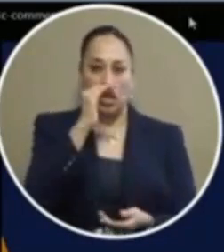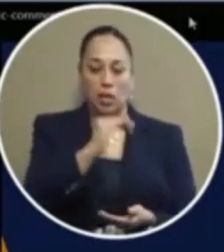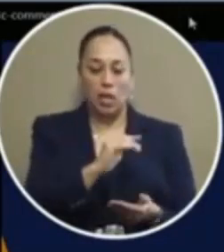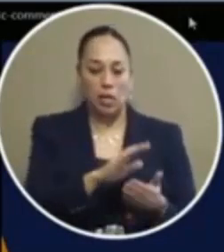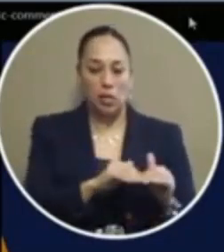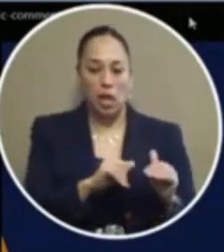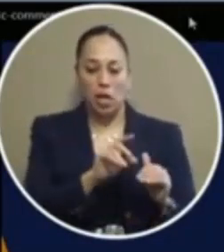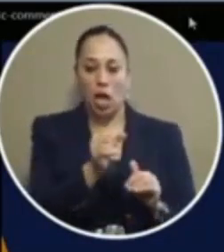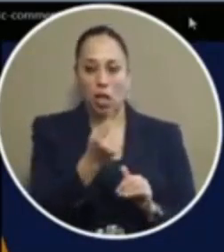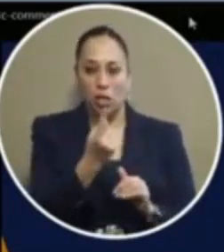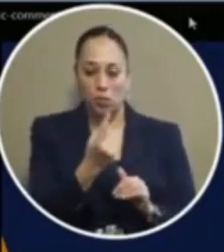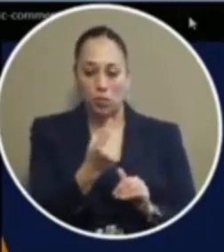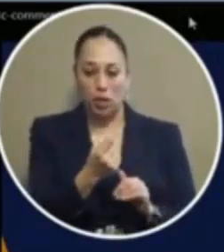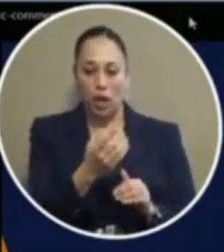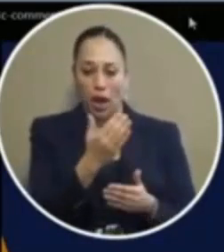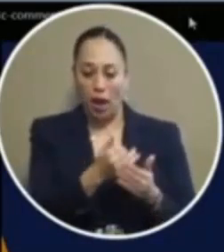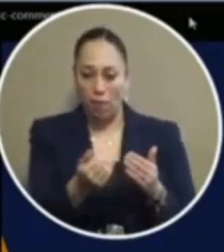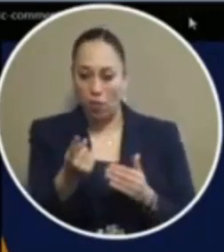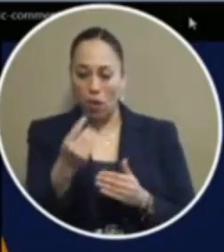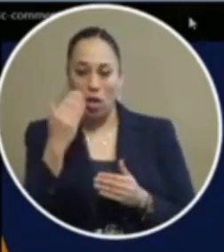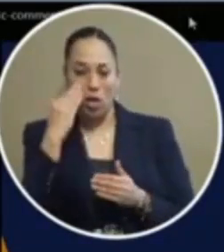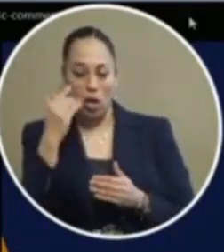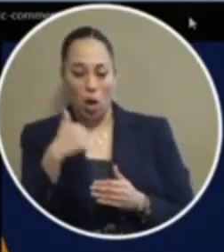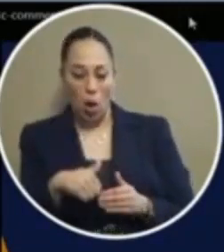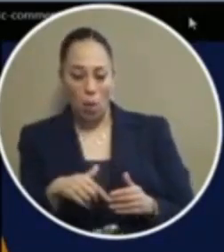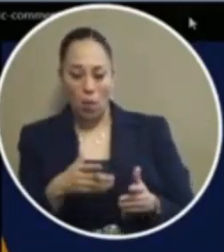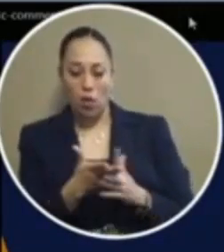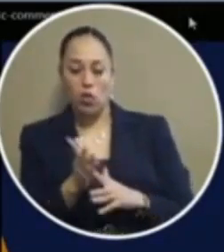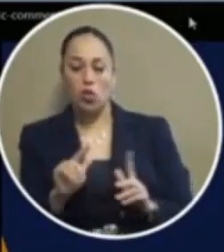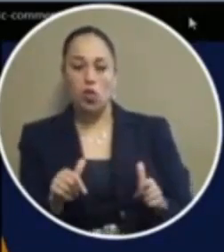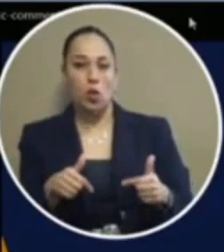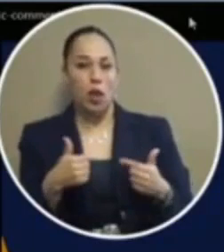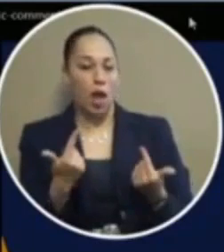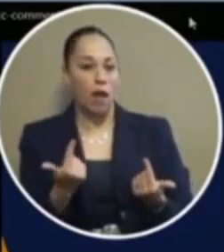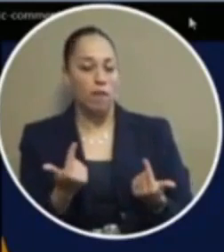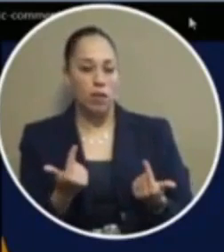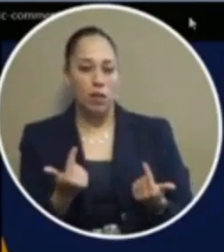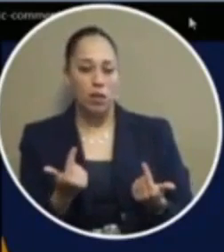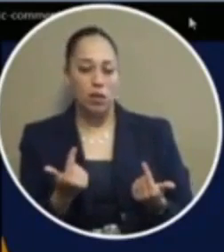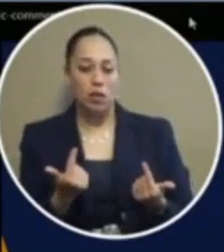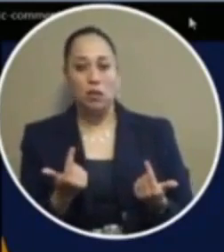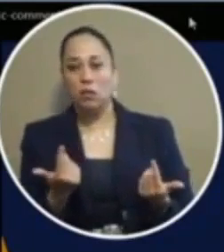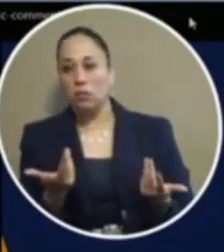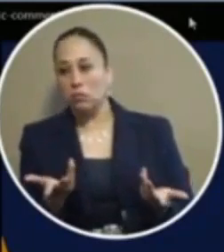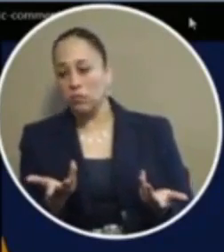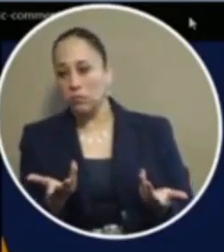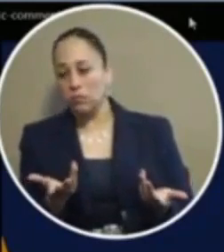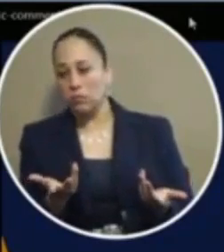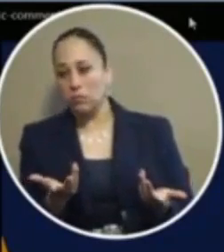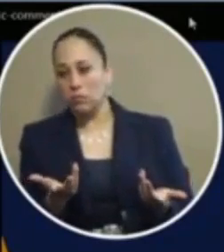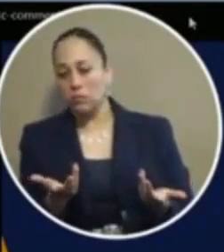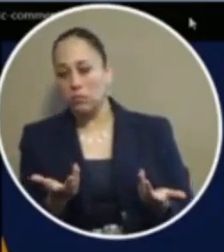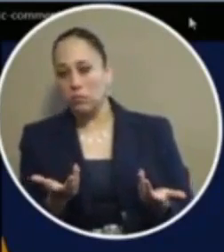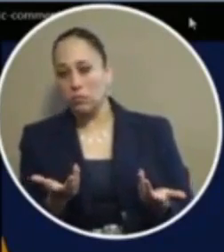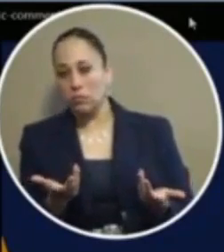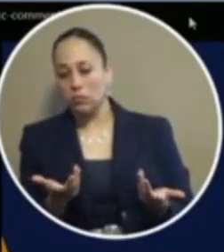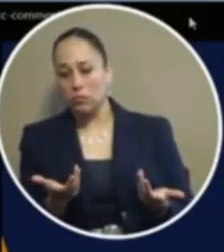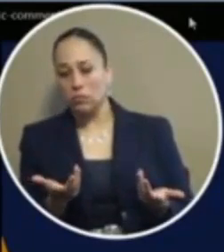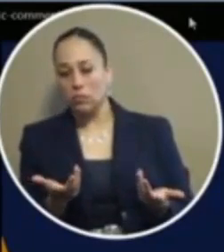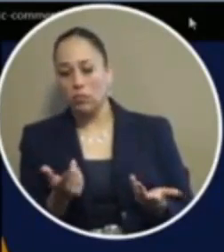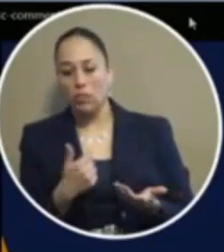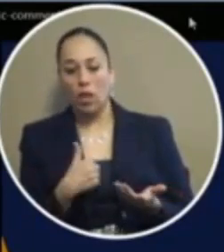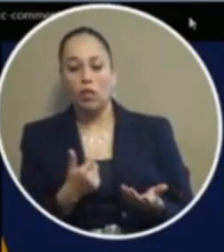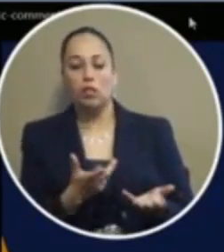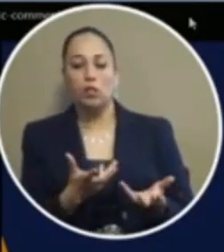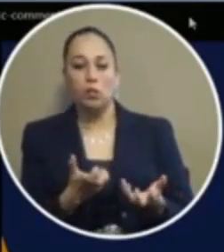others you know everyone always goes through life with hard times so i i'm just